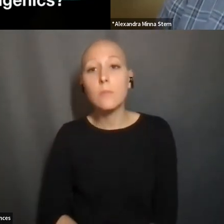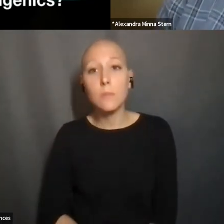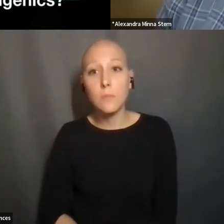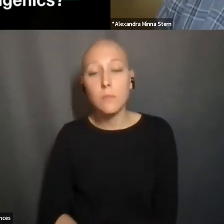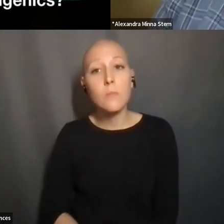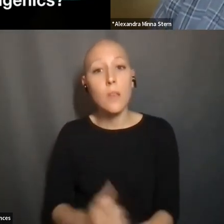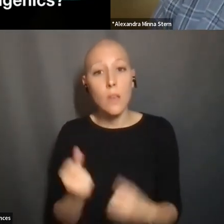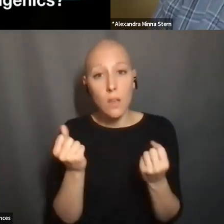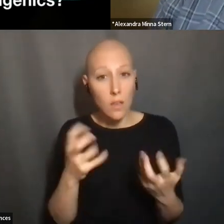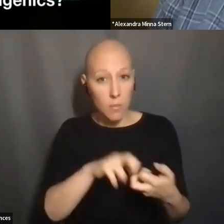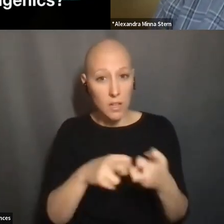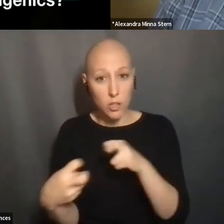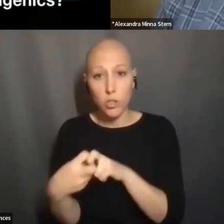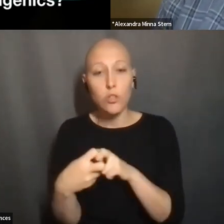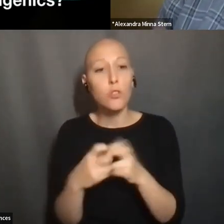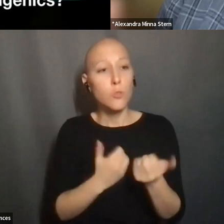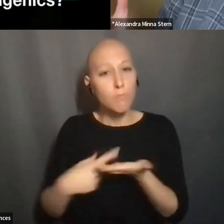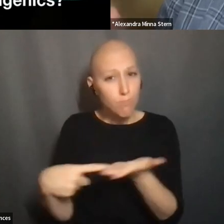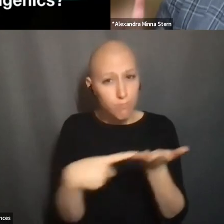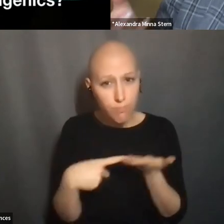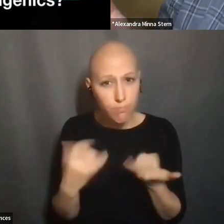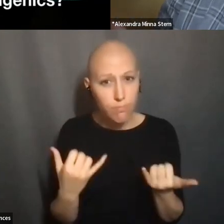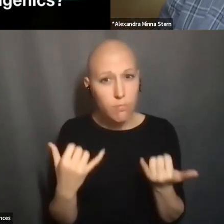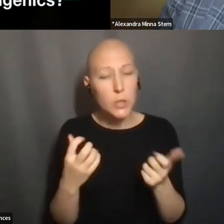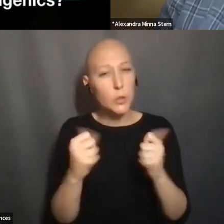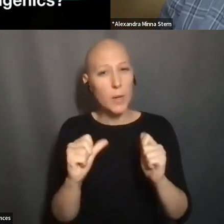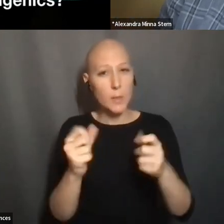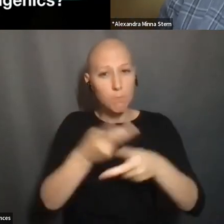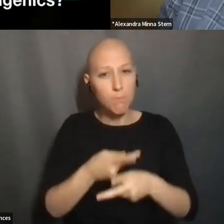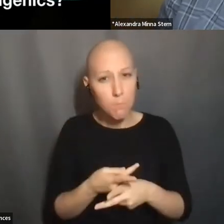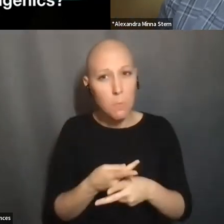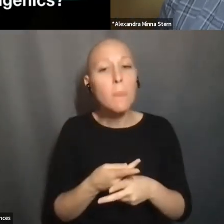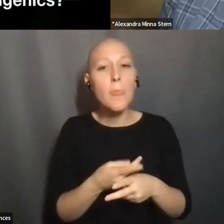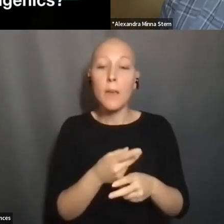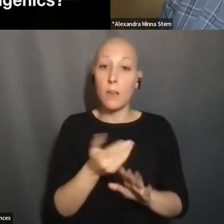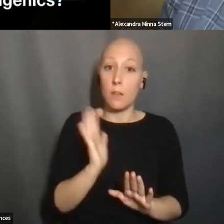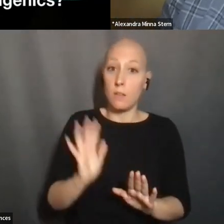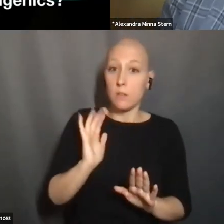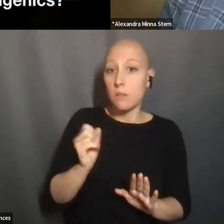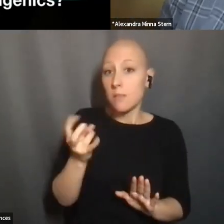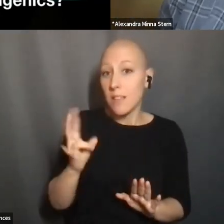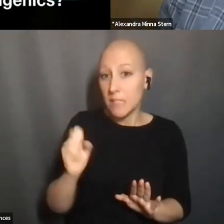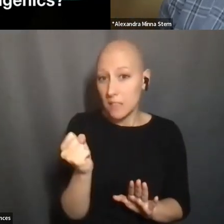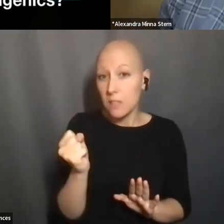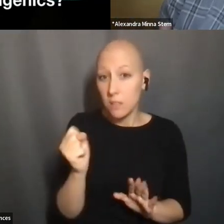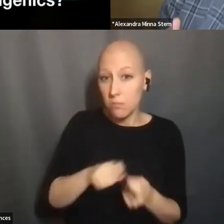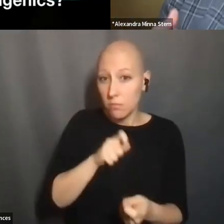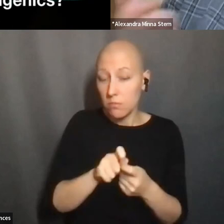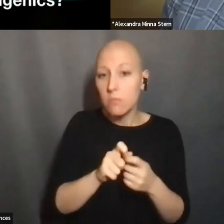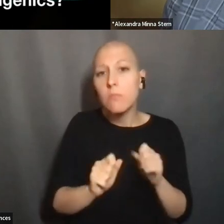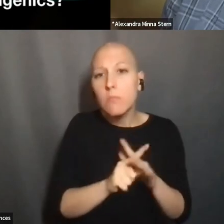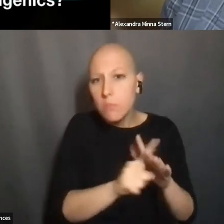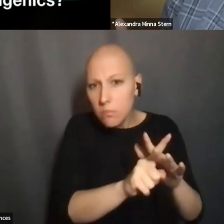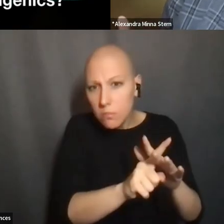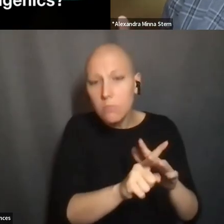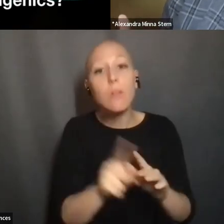GRAPPLING WITH RIGHT NOW ARE ISSUES THAT WERE VERY MUCH, THEY WERE BUBBLING UP IN THE 70S IN PARTICULAR, WHEN, FOR EXAMPLE,